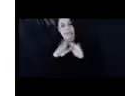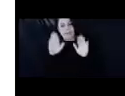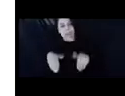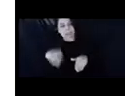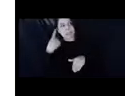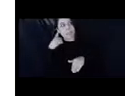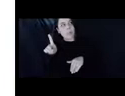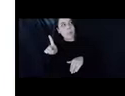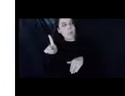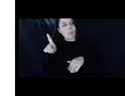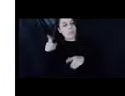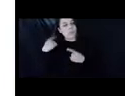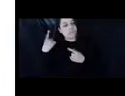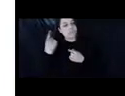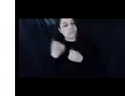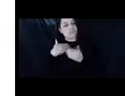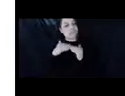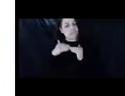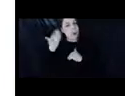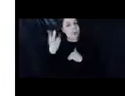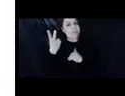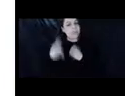a little over two years.